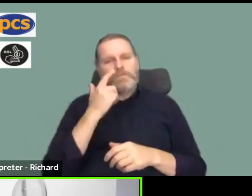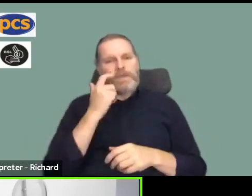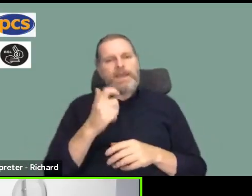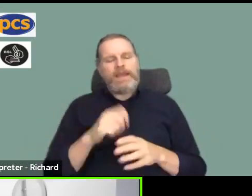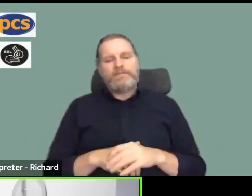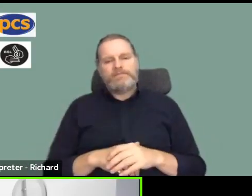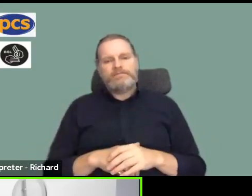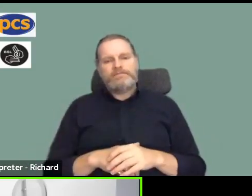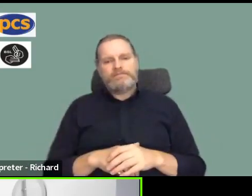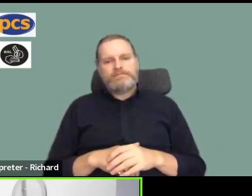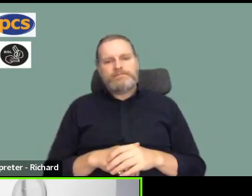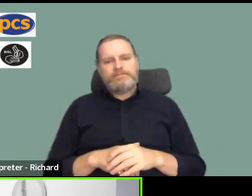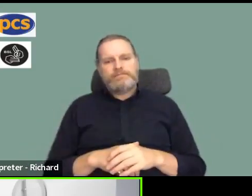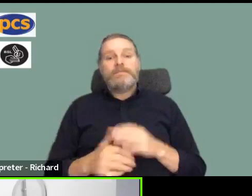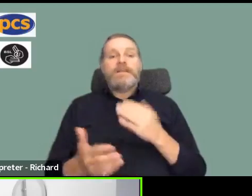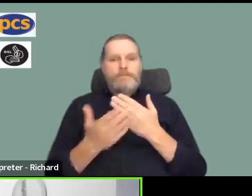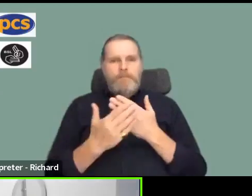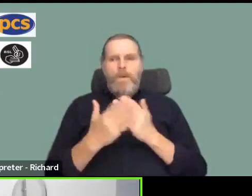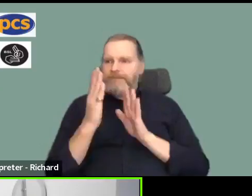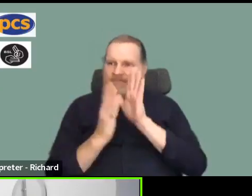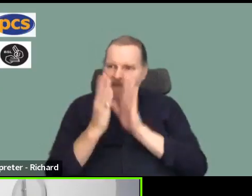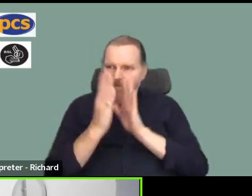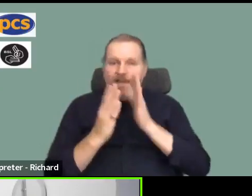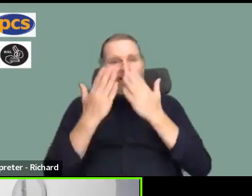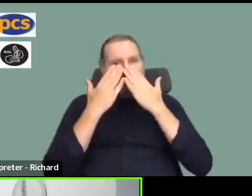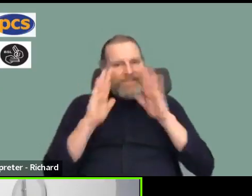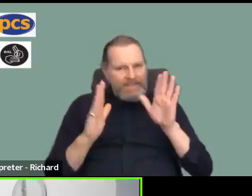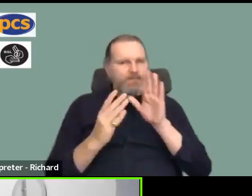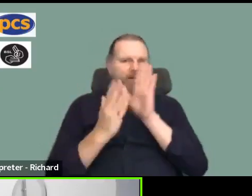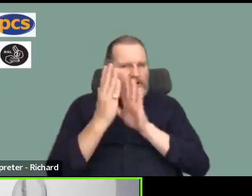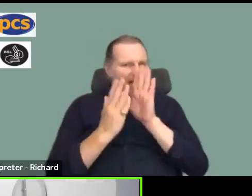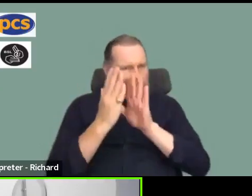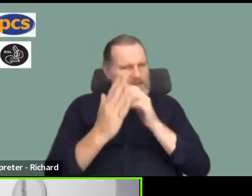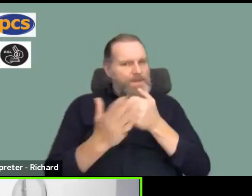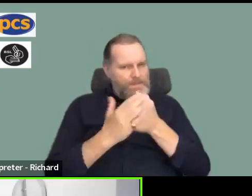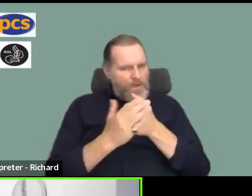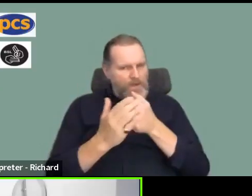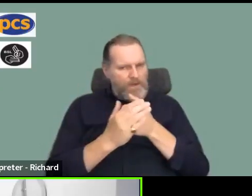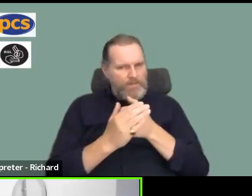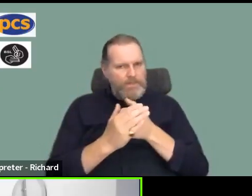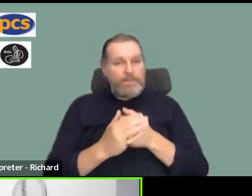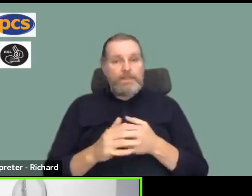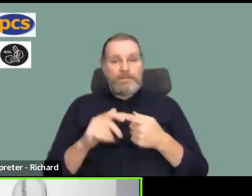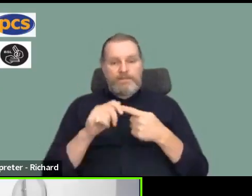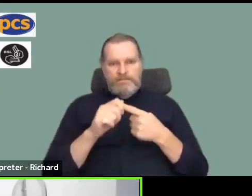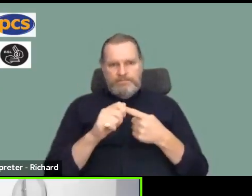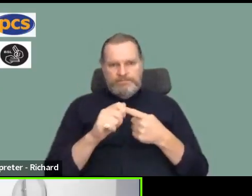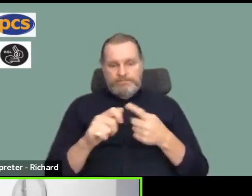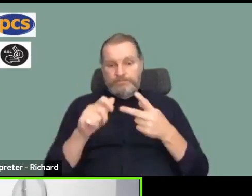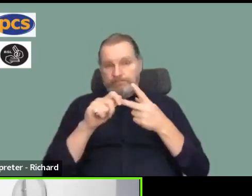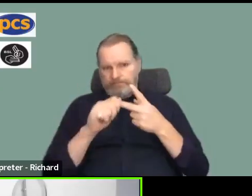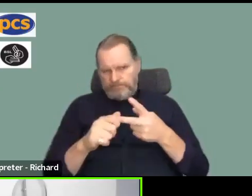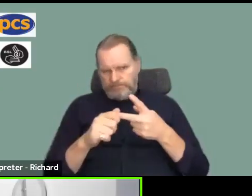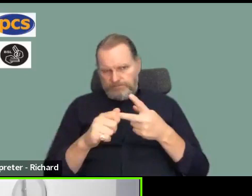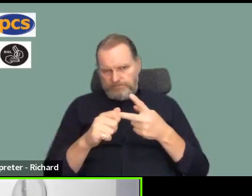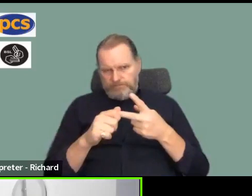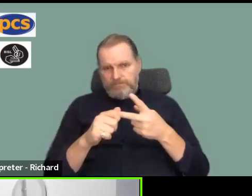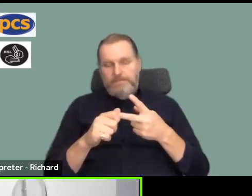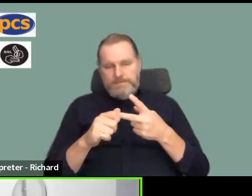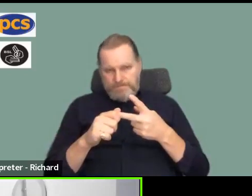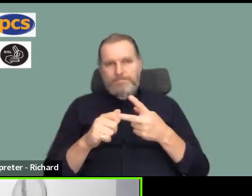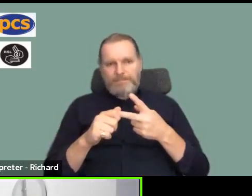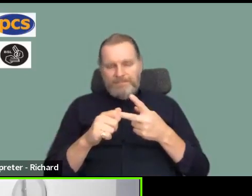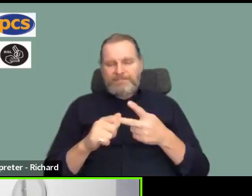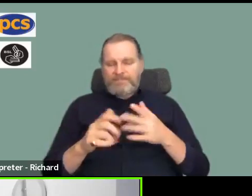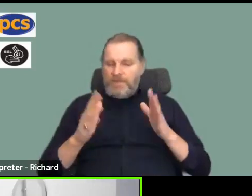ahead so we can have further Facebook live events like this one but one thing to reiterate is that we really do